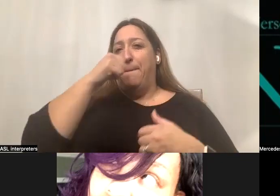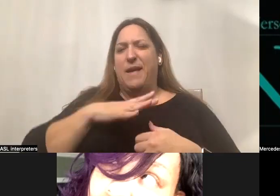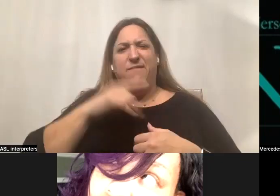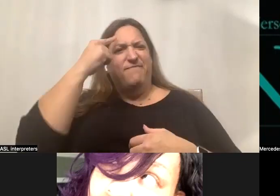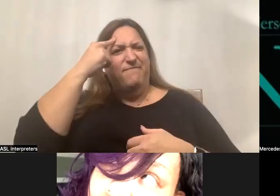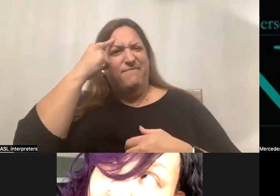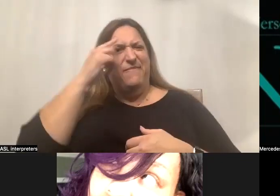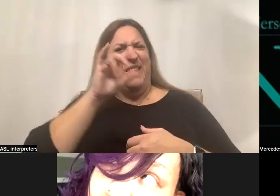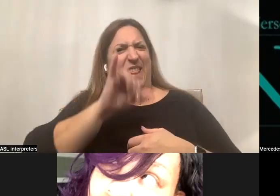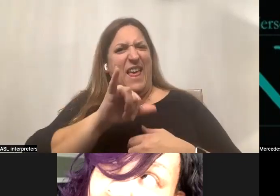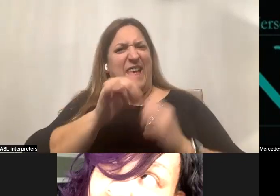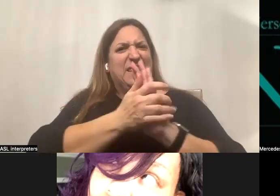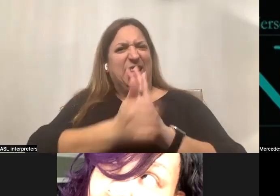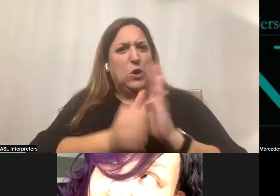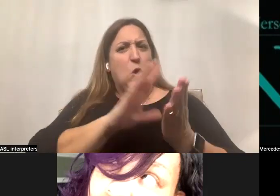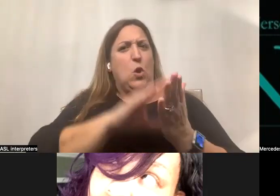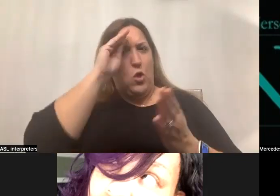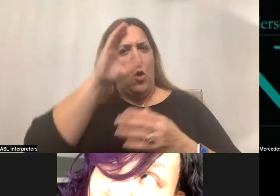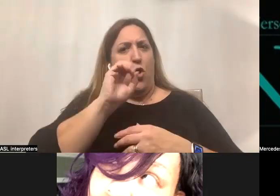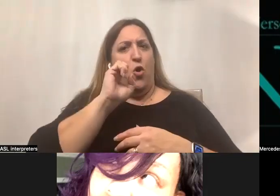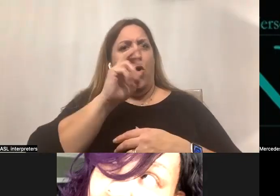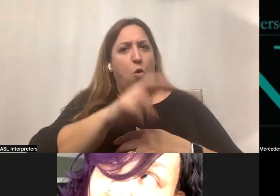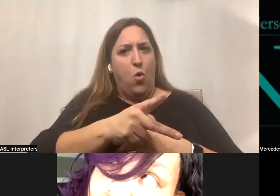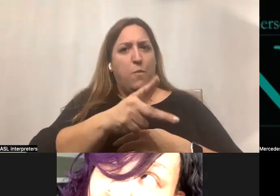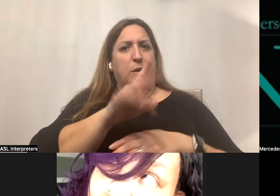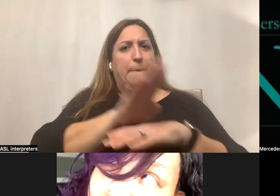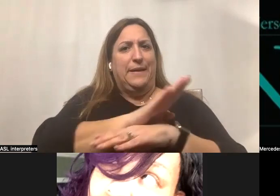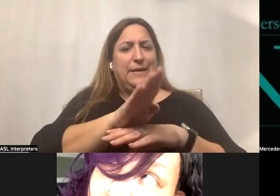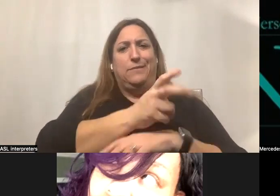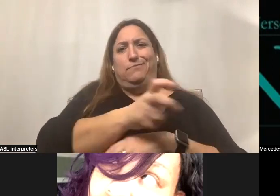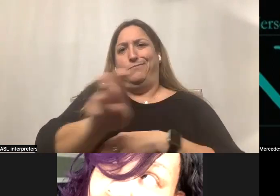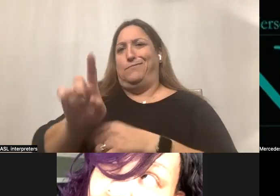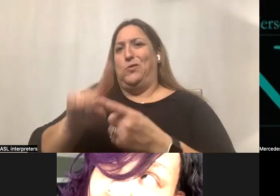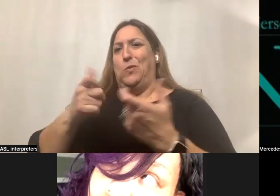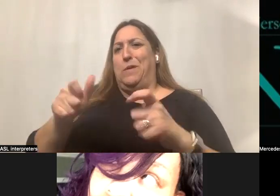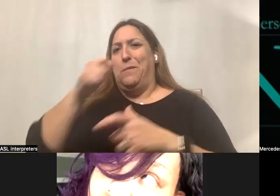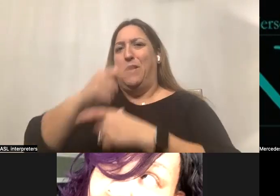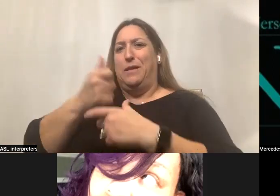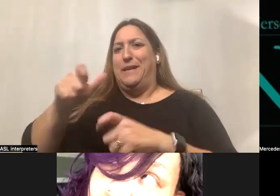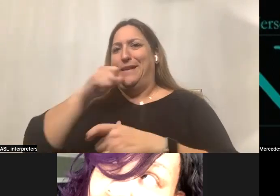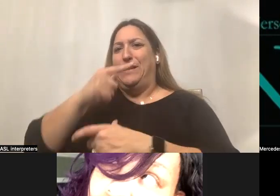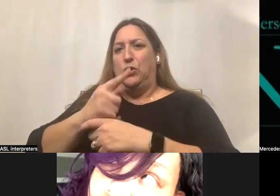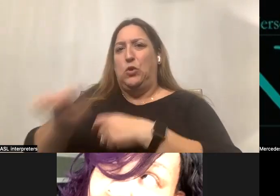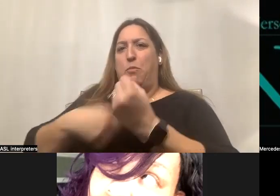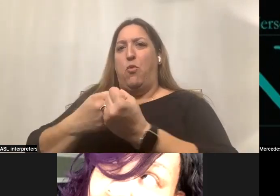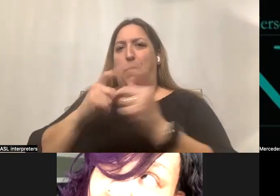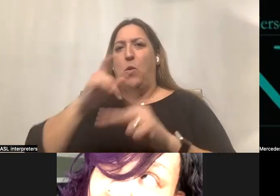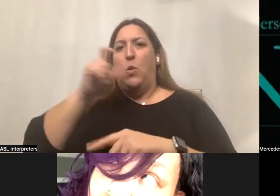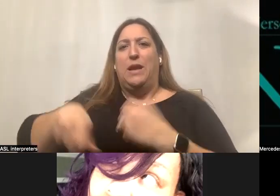transferable skills I learned from corporate, but also through Big Brothers, Big Sisters and support people that need assistance.